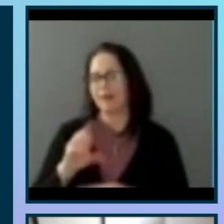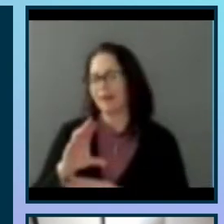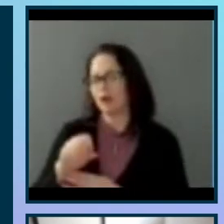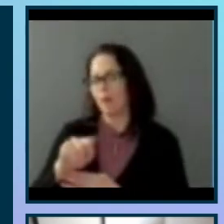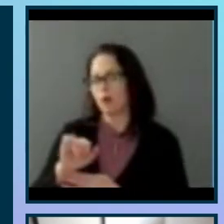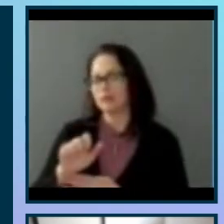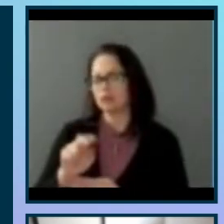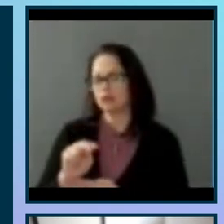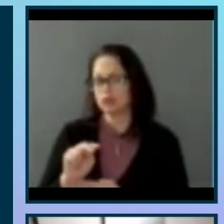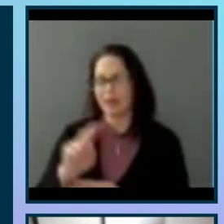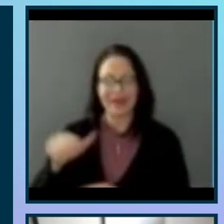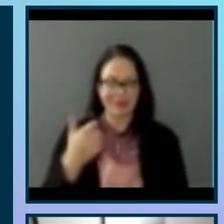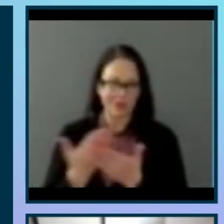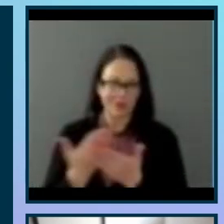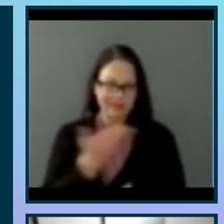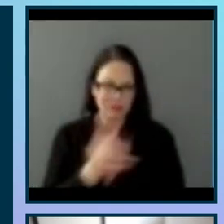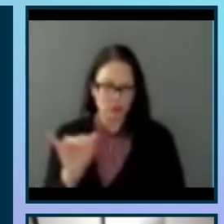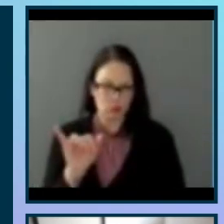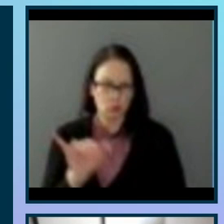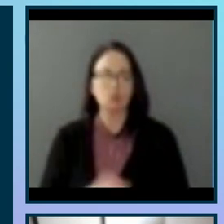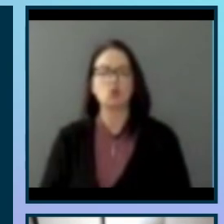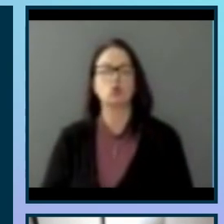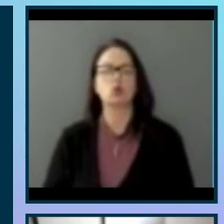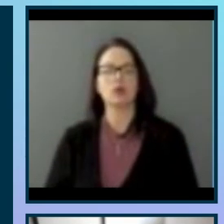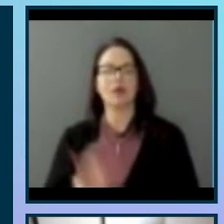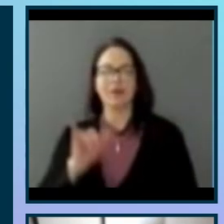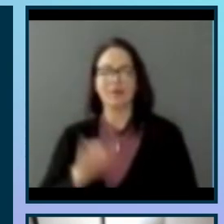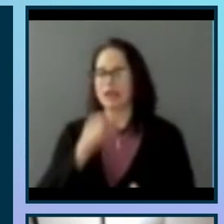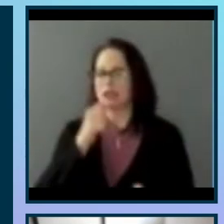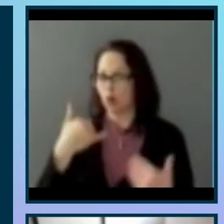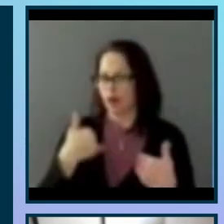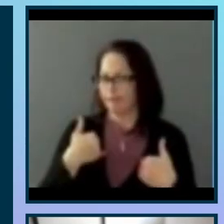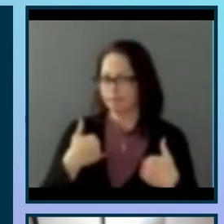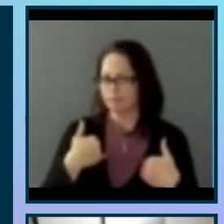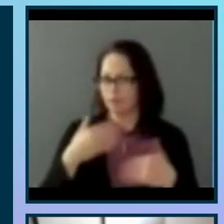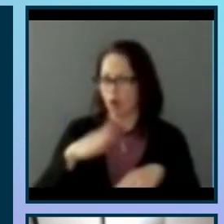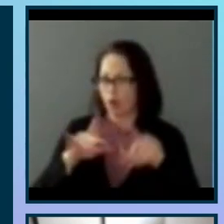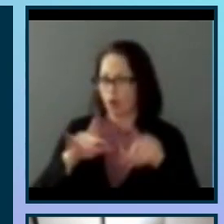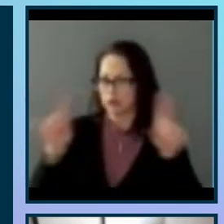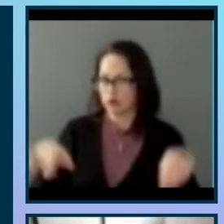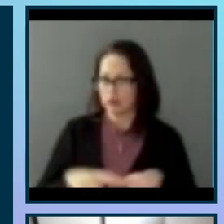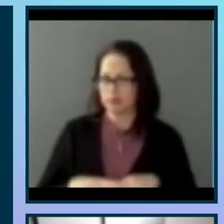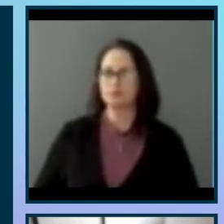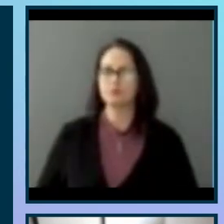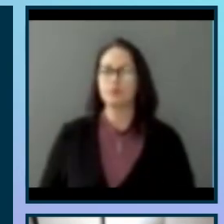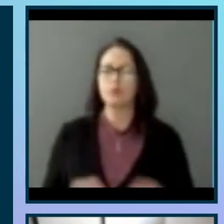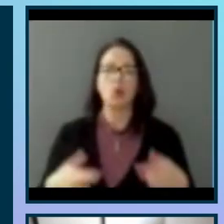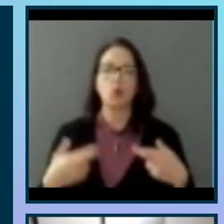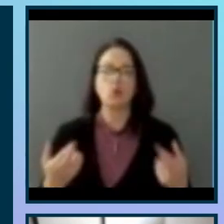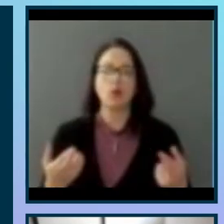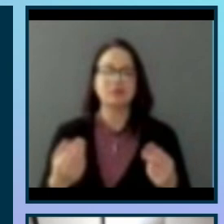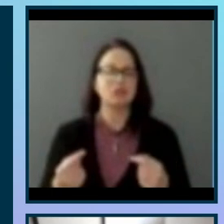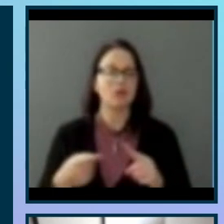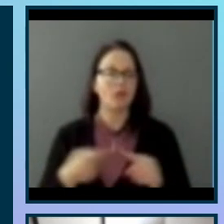other things also in this menu that I don't have on the screen. So the recommendations for research